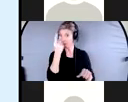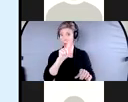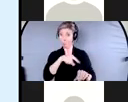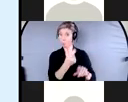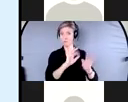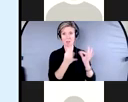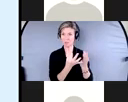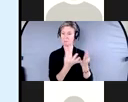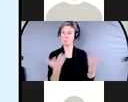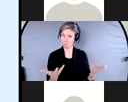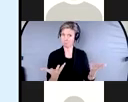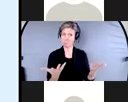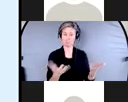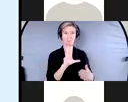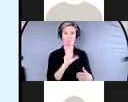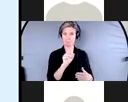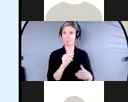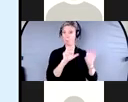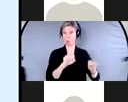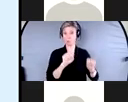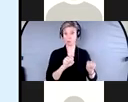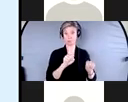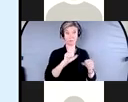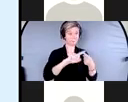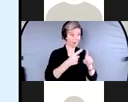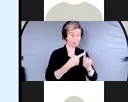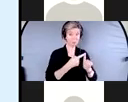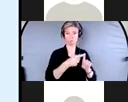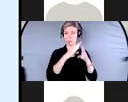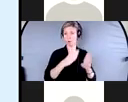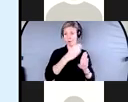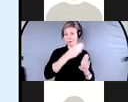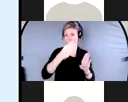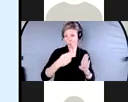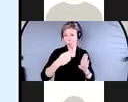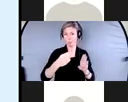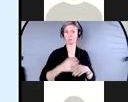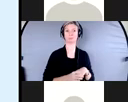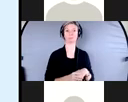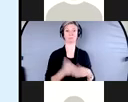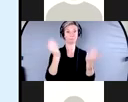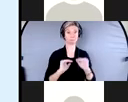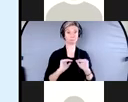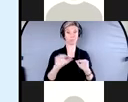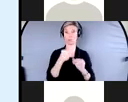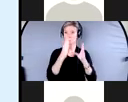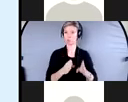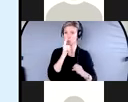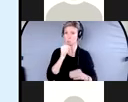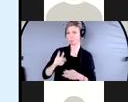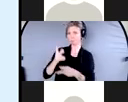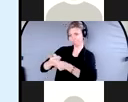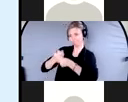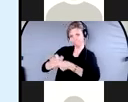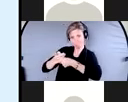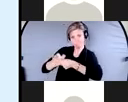family or, or sorry, of a neighbor or a friend. It could be that caregiver that's supporting the individual. And it could also